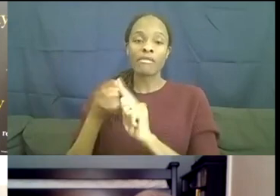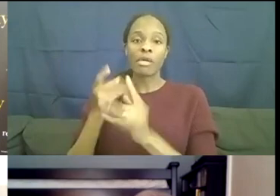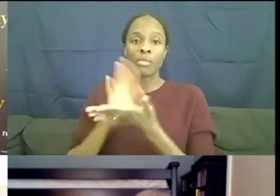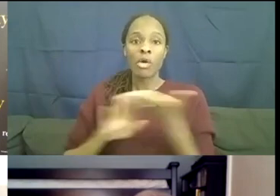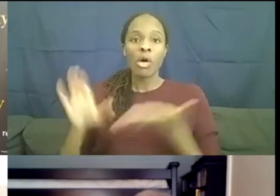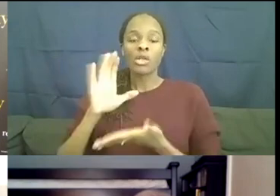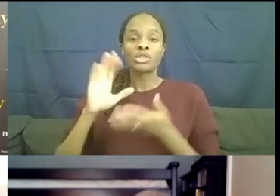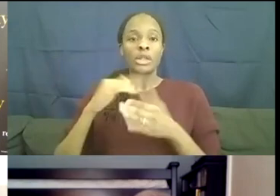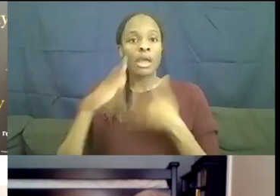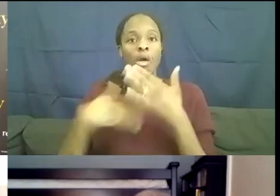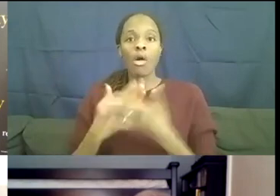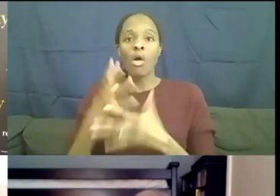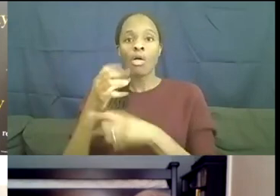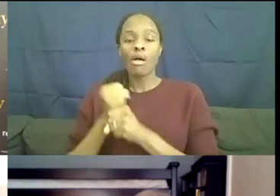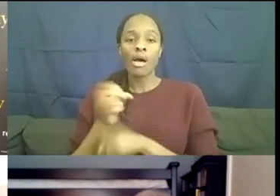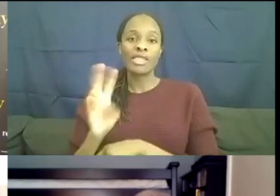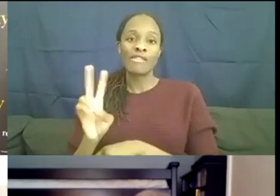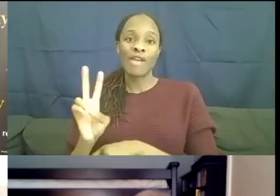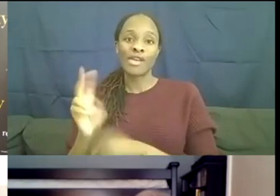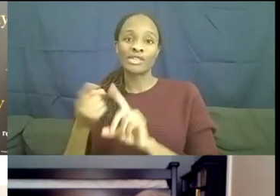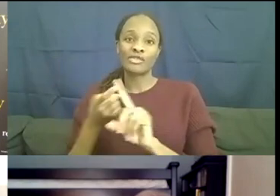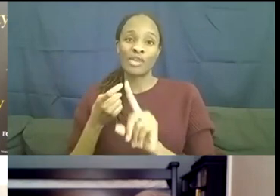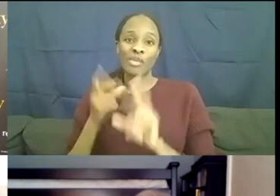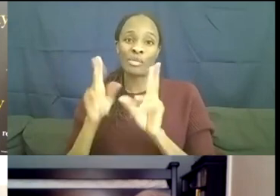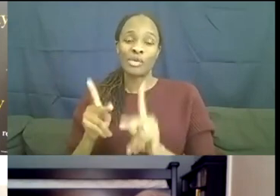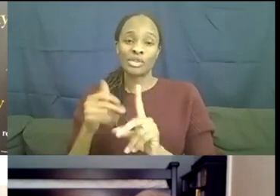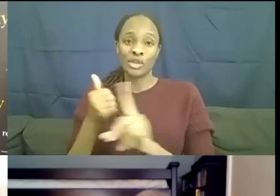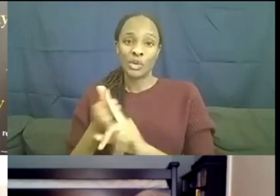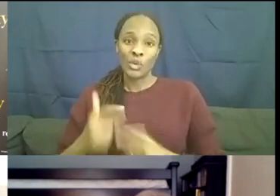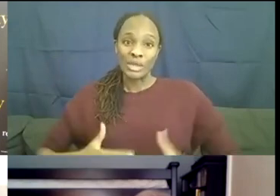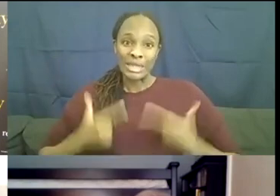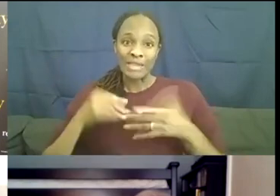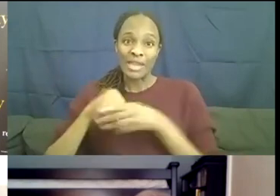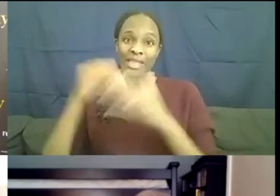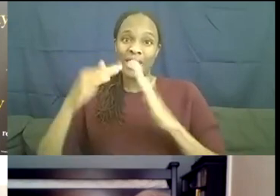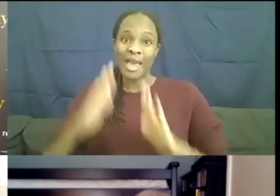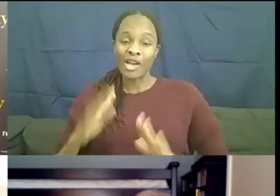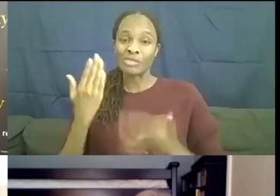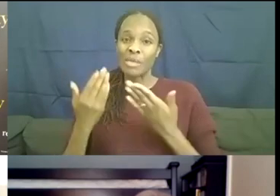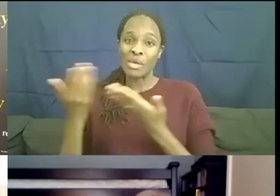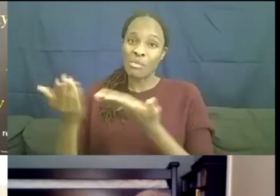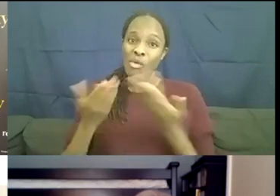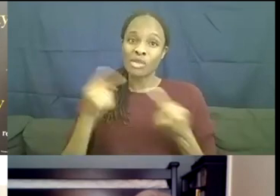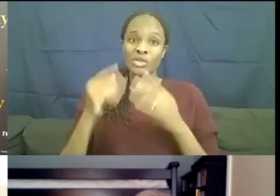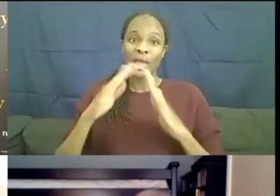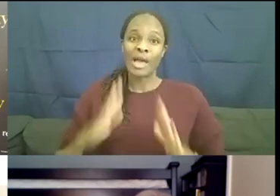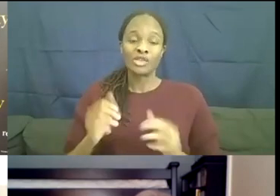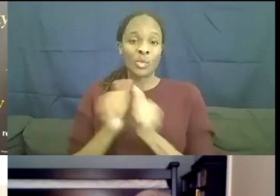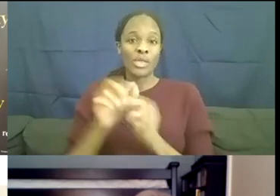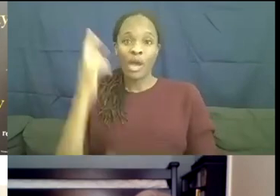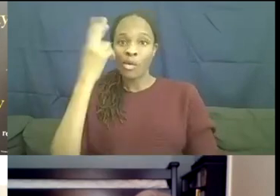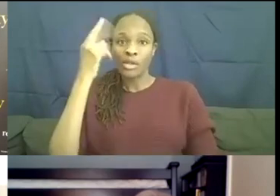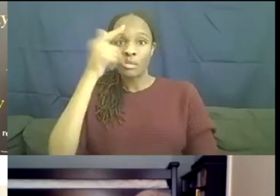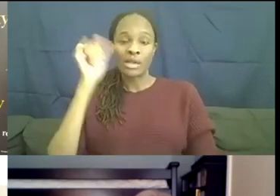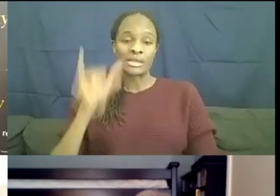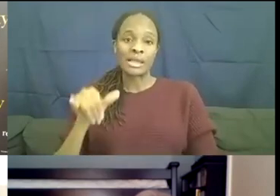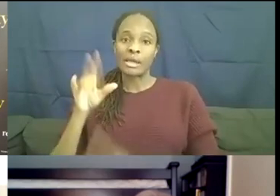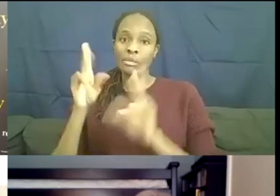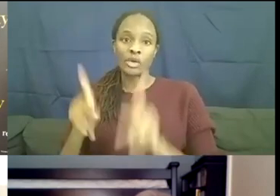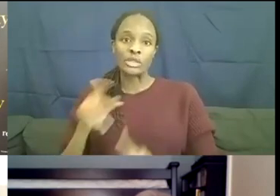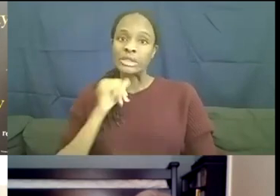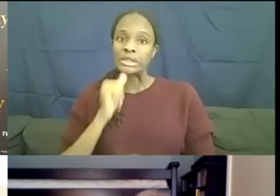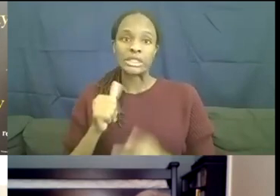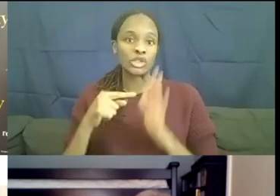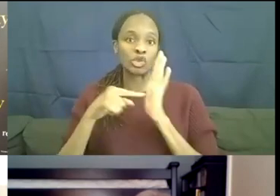most likely from someone who lives in the house with them, bringing it into the house without realizing because that person was asymptomatic as well.